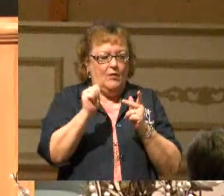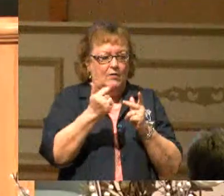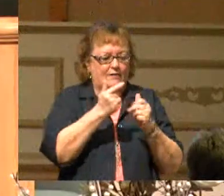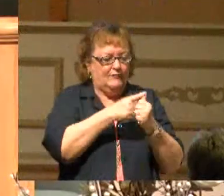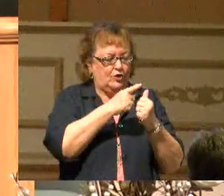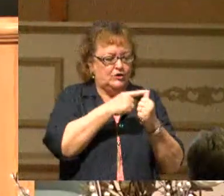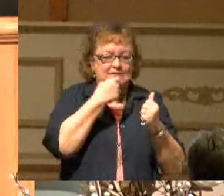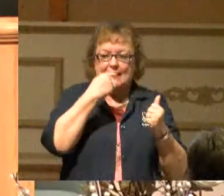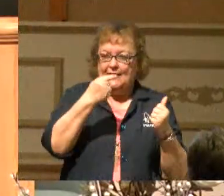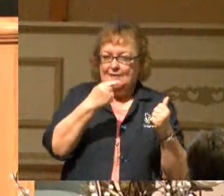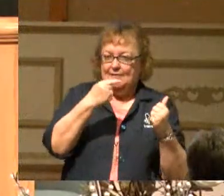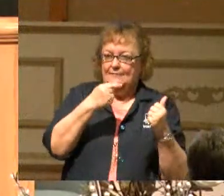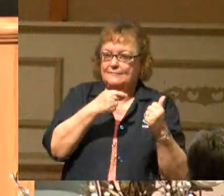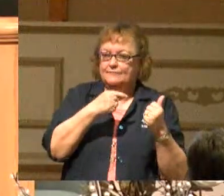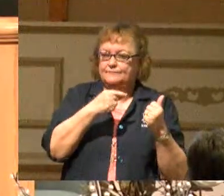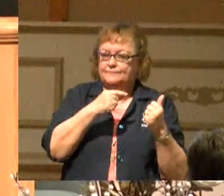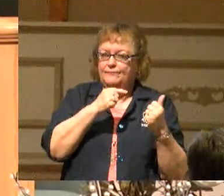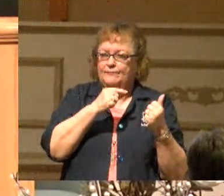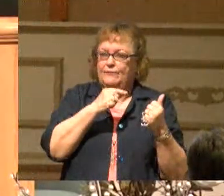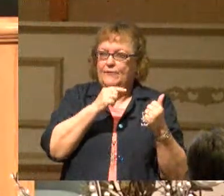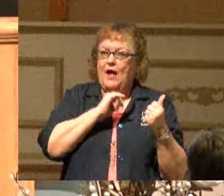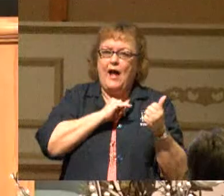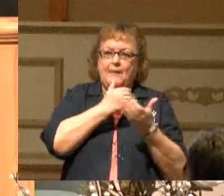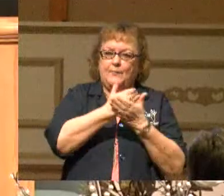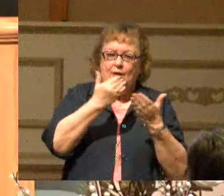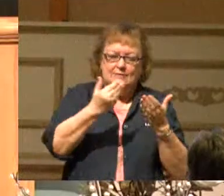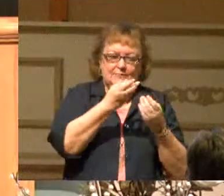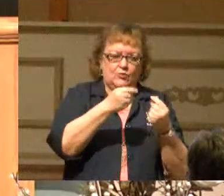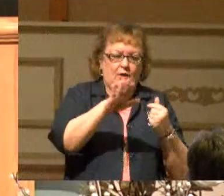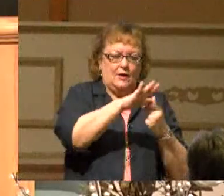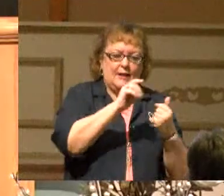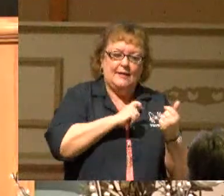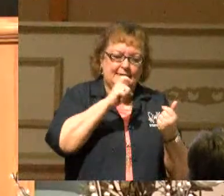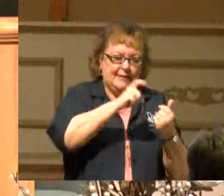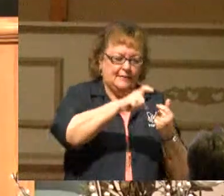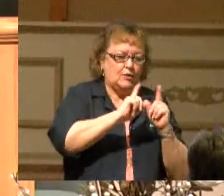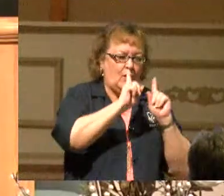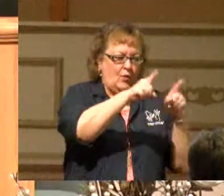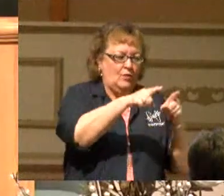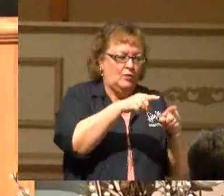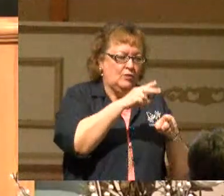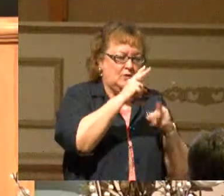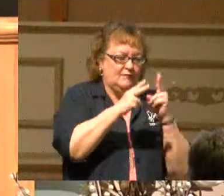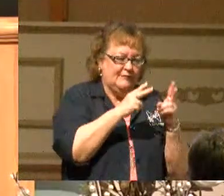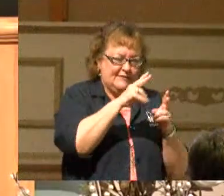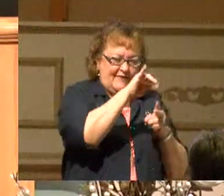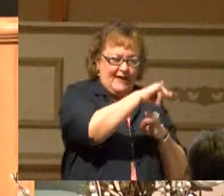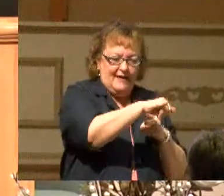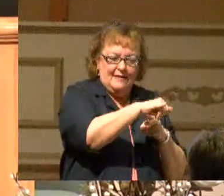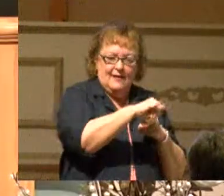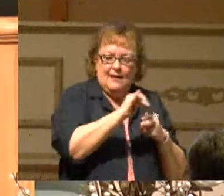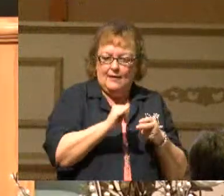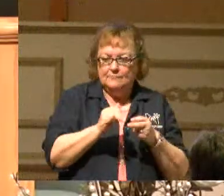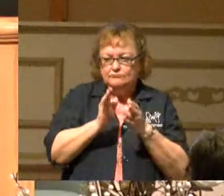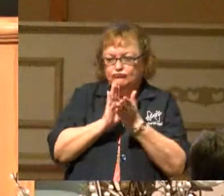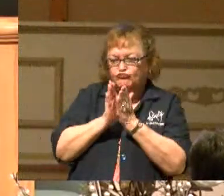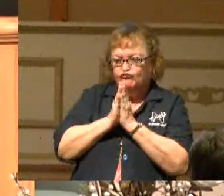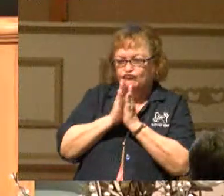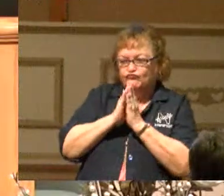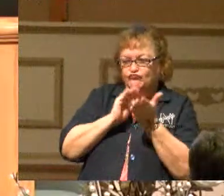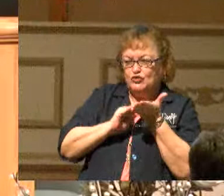first said unto him, I have bought a piece of ground, and I must needs go and see it. I pray thee, have me